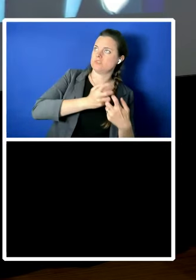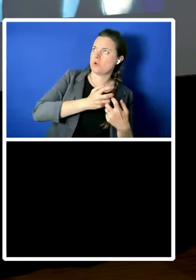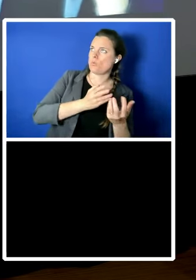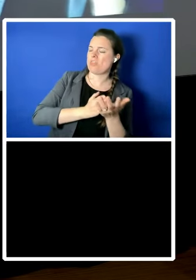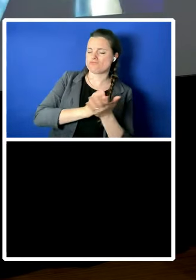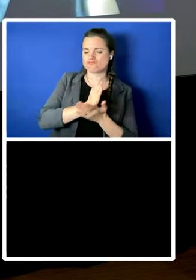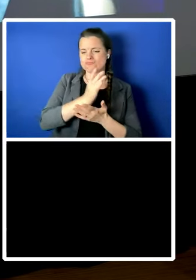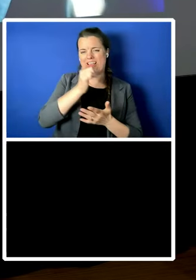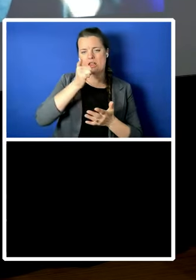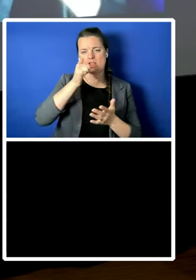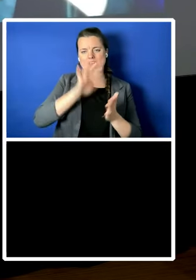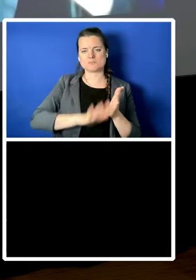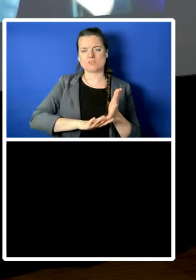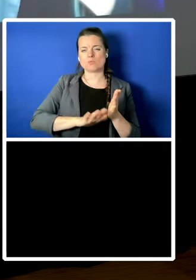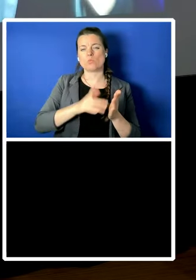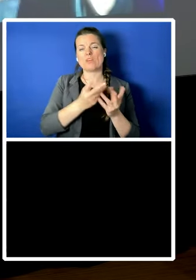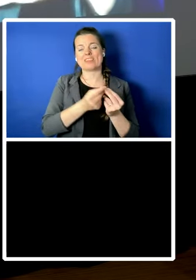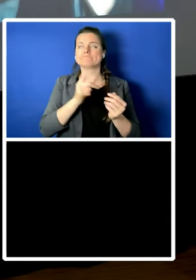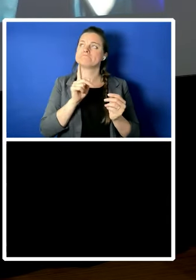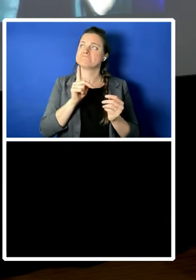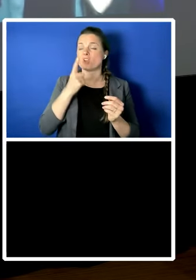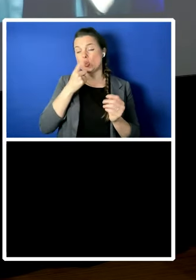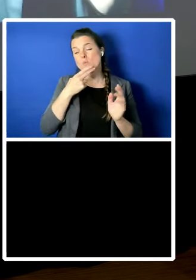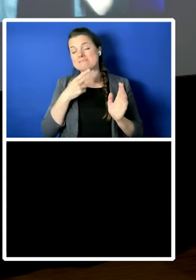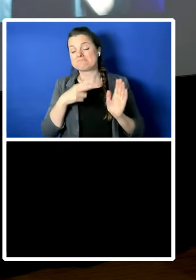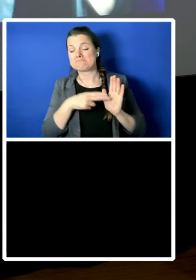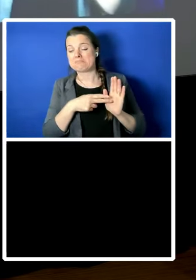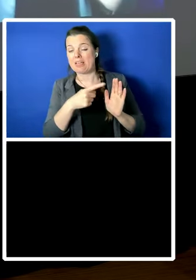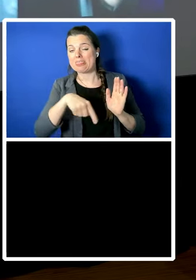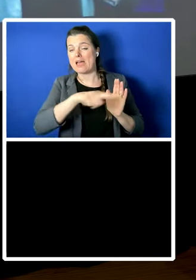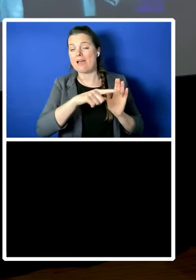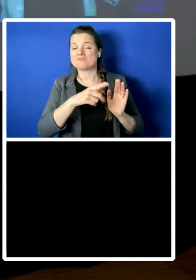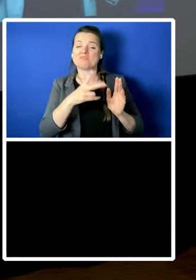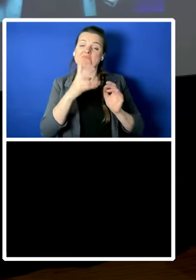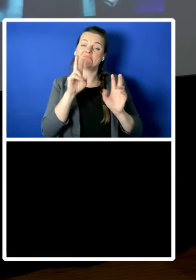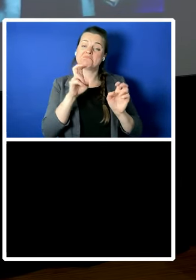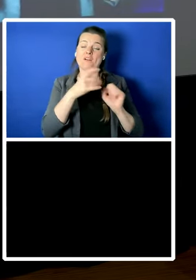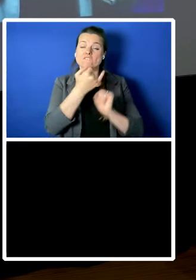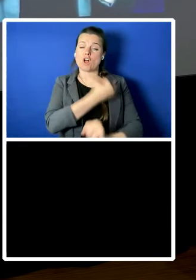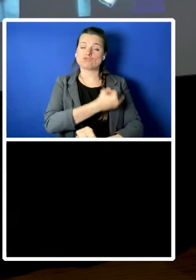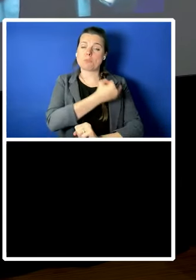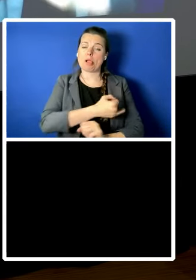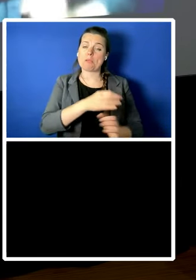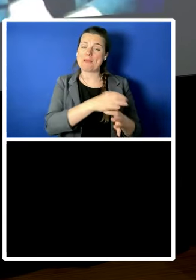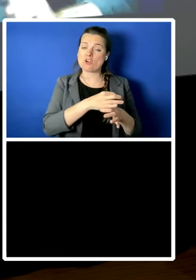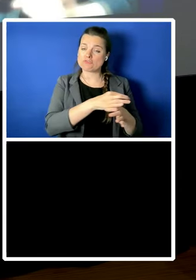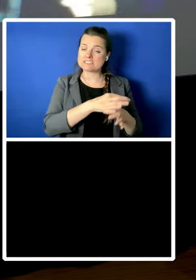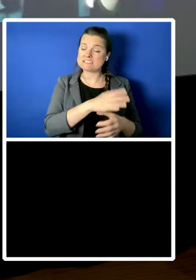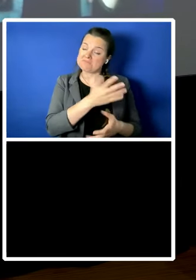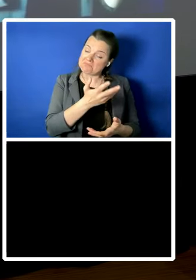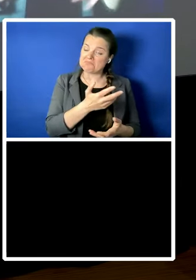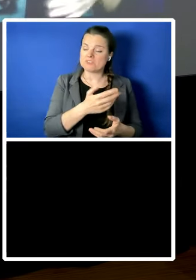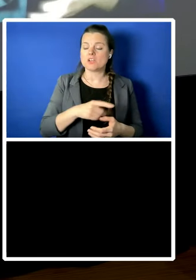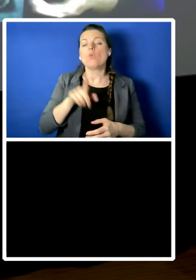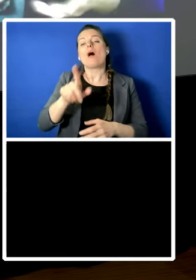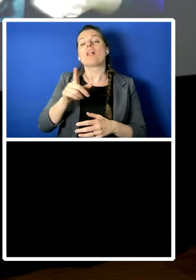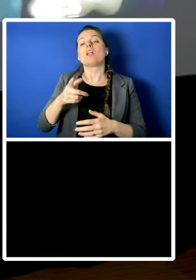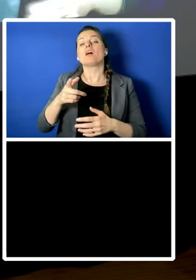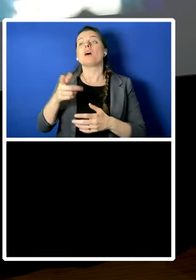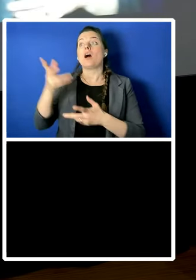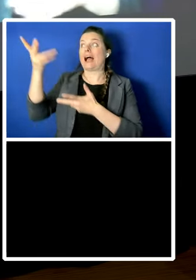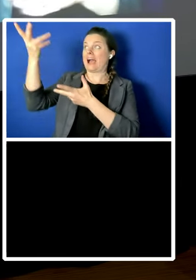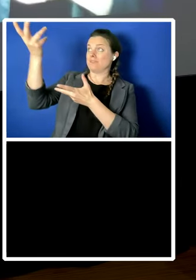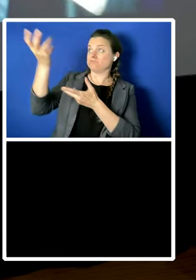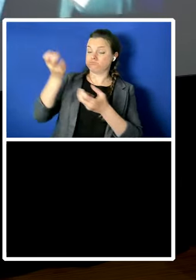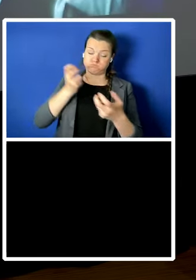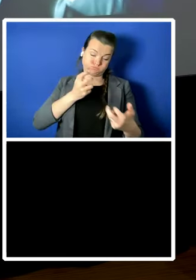vulnerable minorities um partly we make them real by something that again some of the